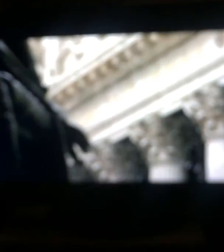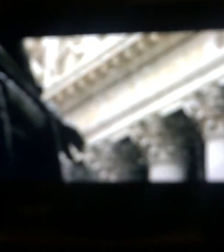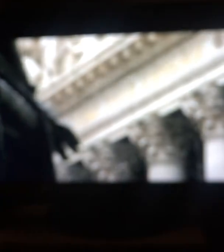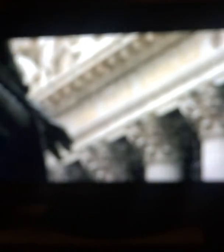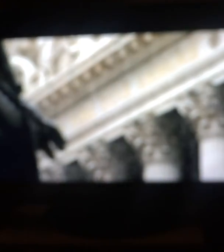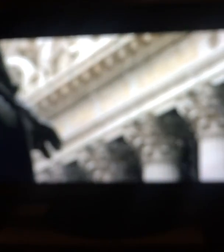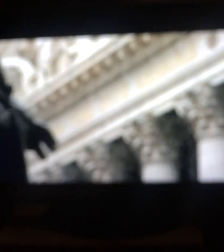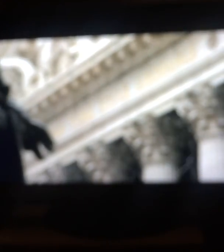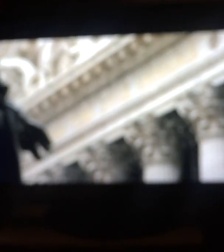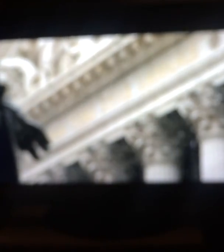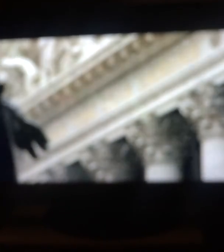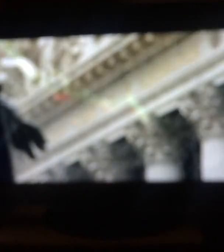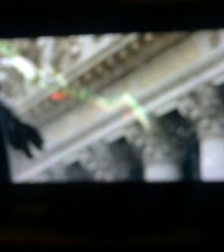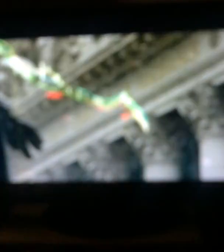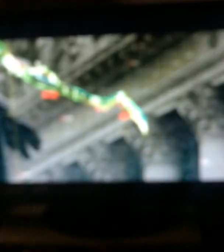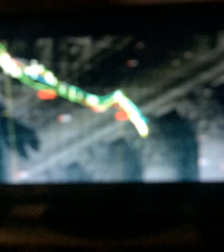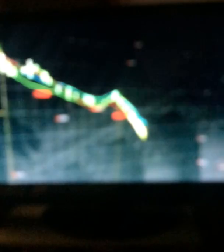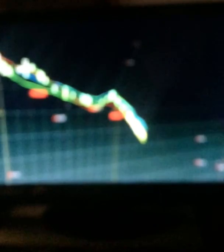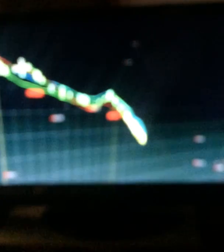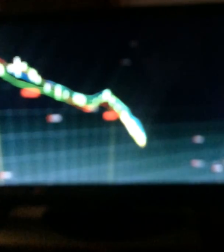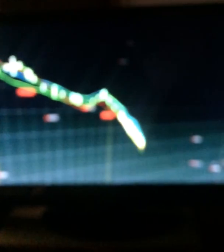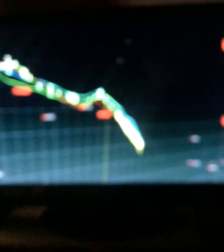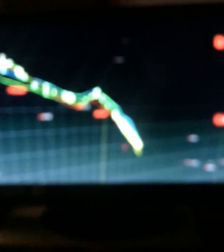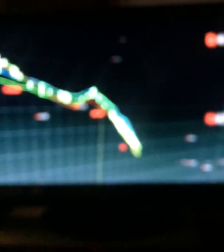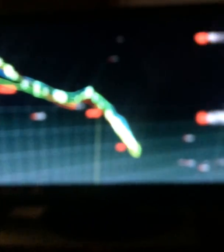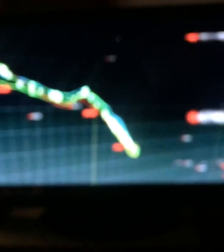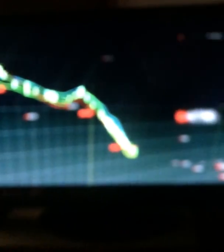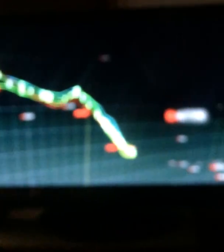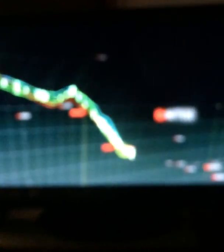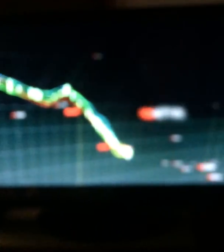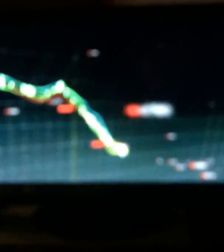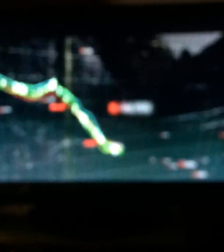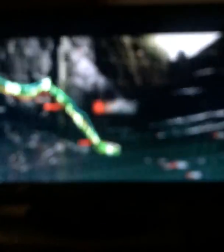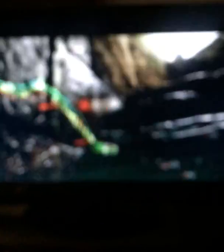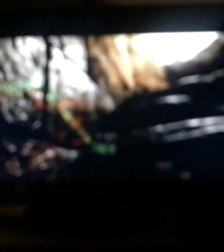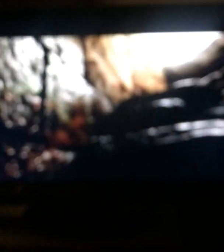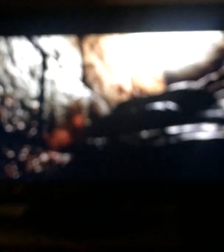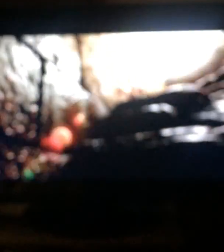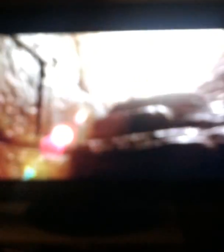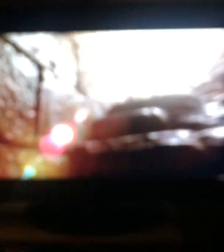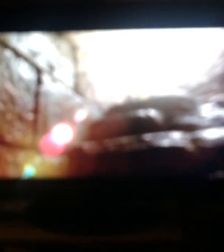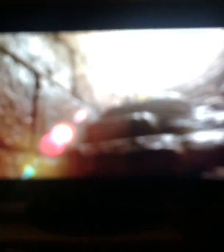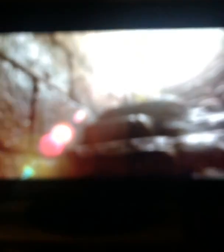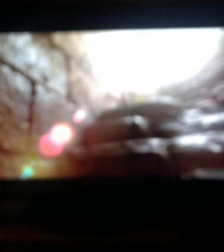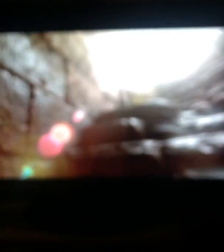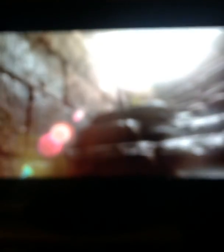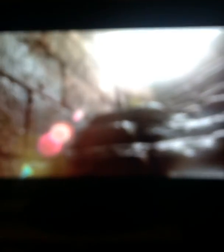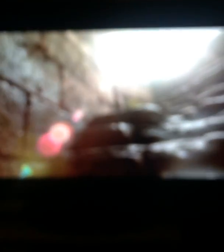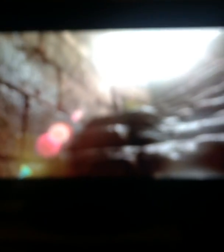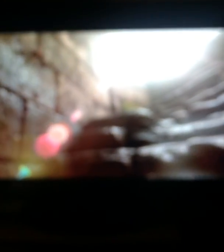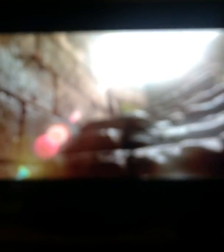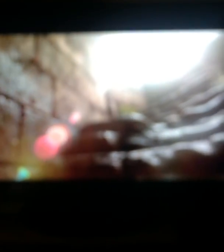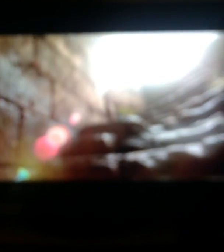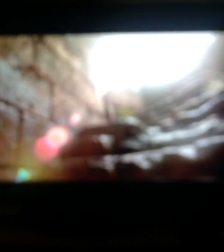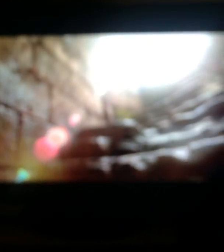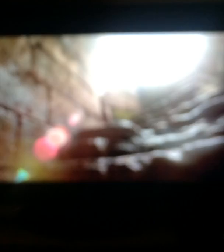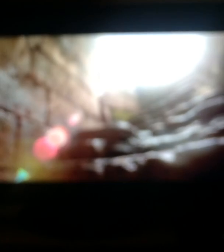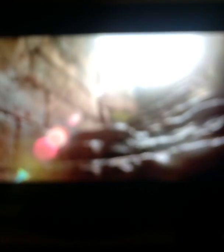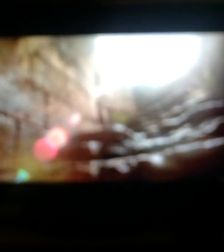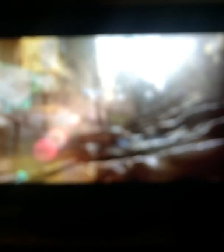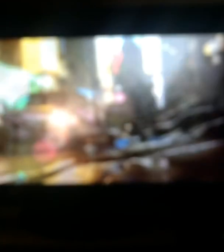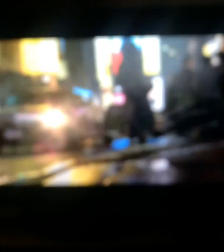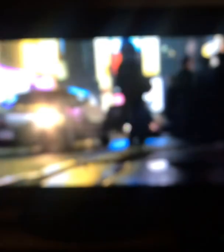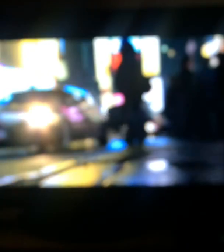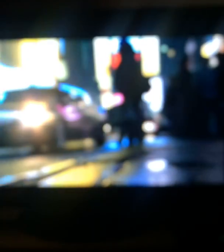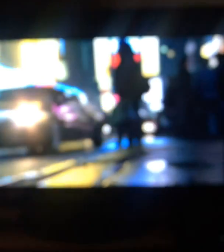It would come as the collapse of the American economy, and behind this collapse would be another stream of ancient biblical mysteries. Some of